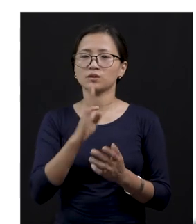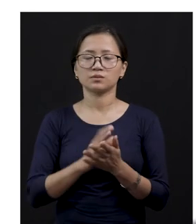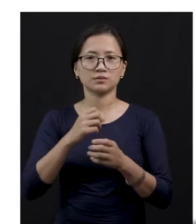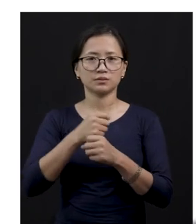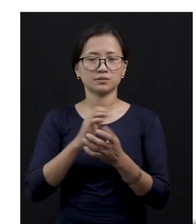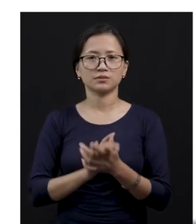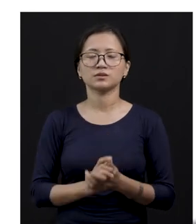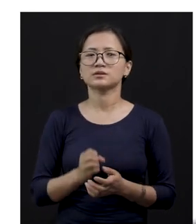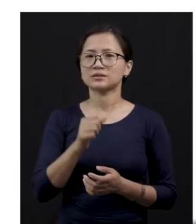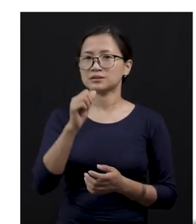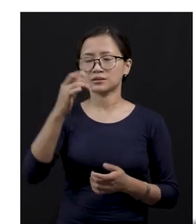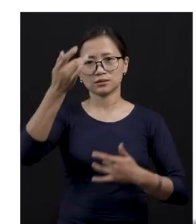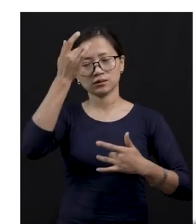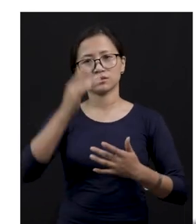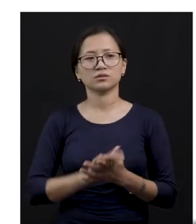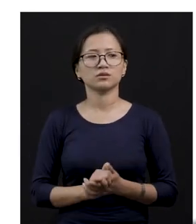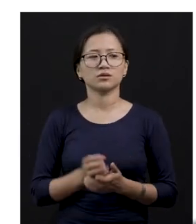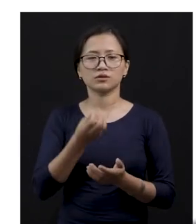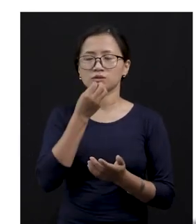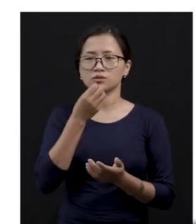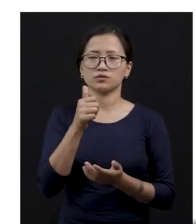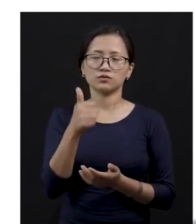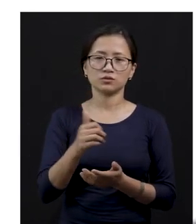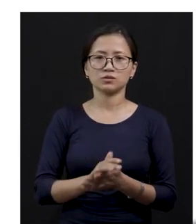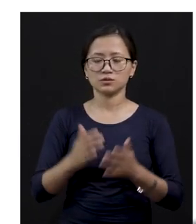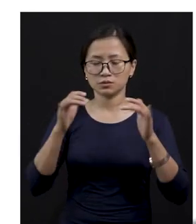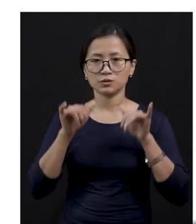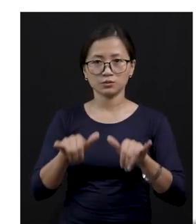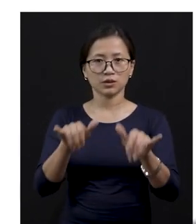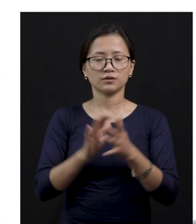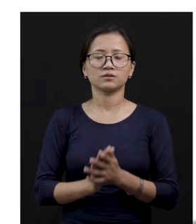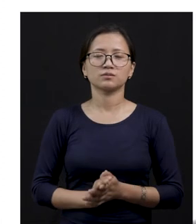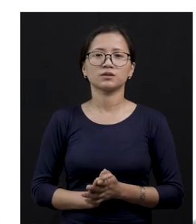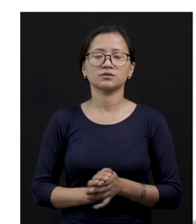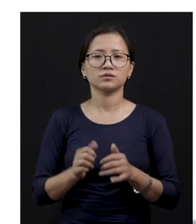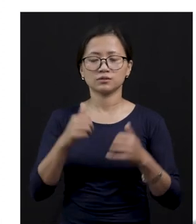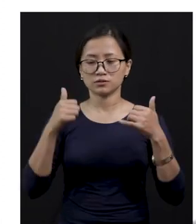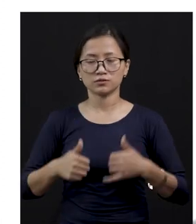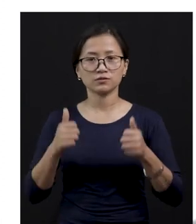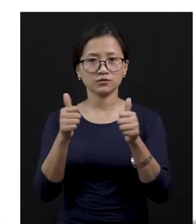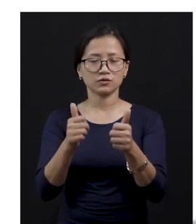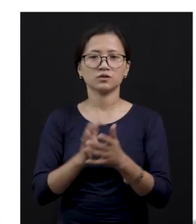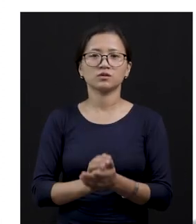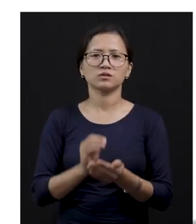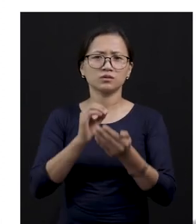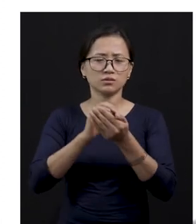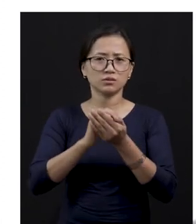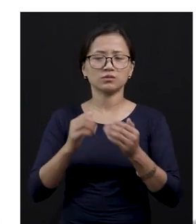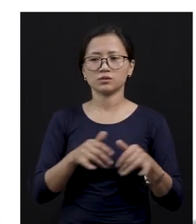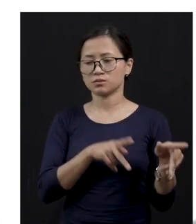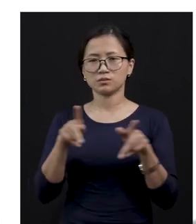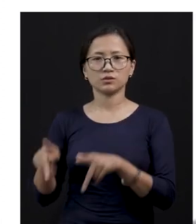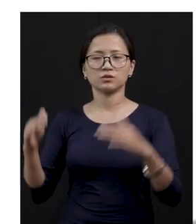They need good food to remain fit and healthy. So, Domestic animals should be kept in proper shelter